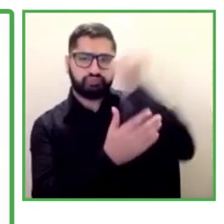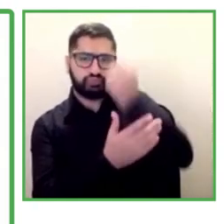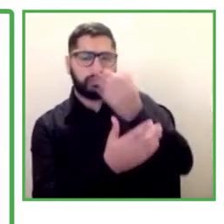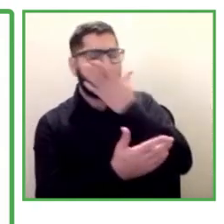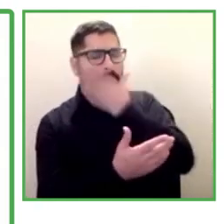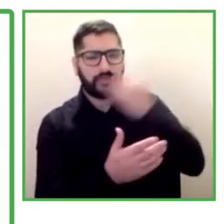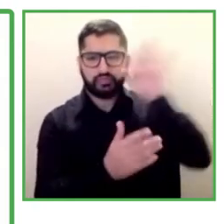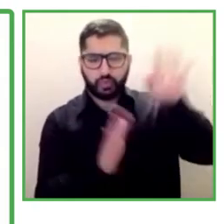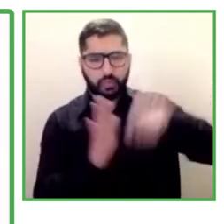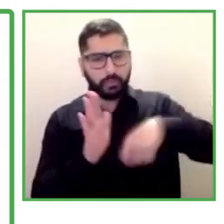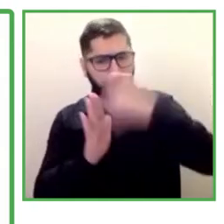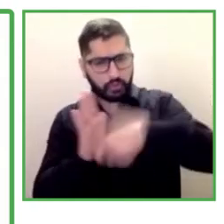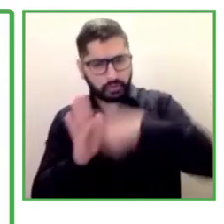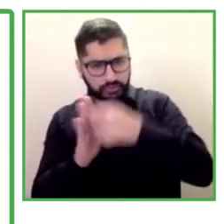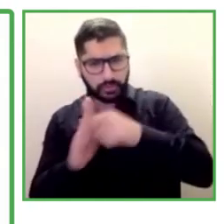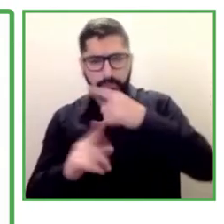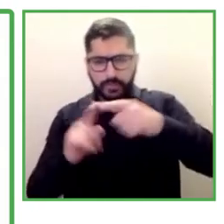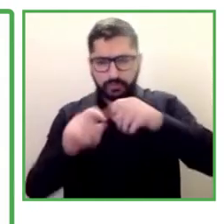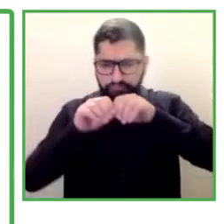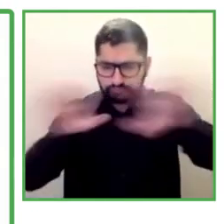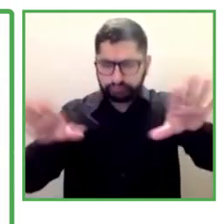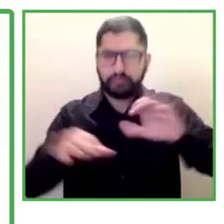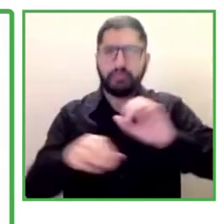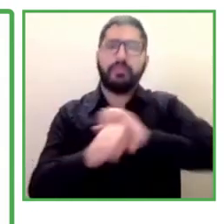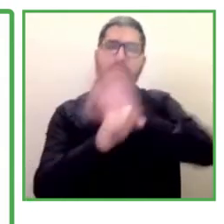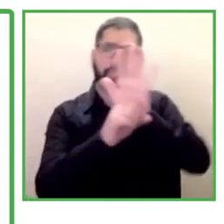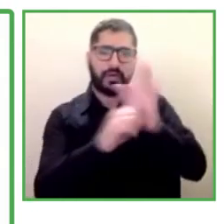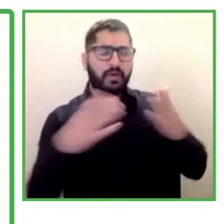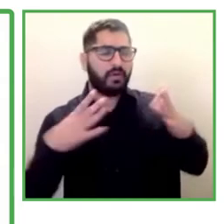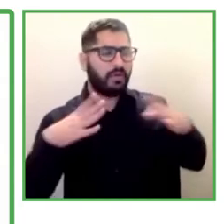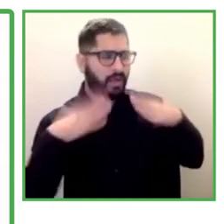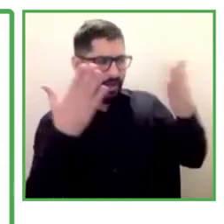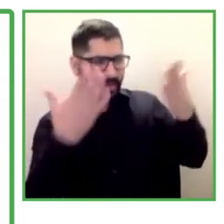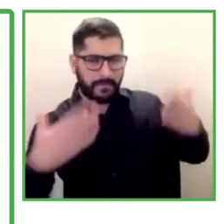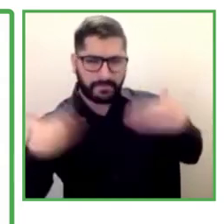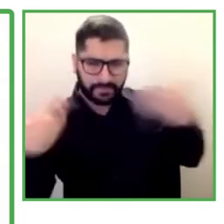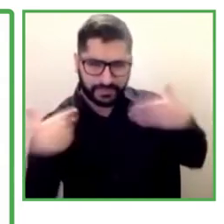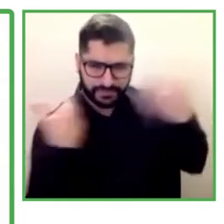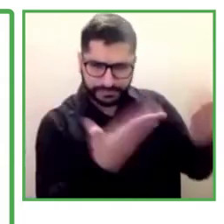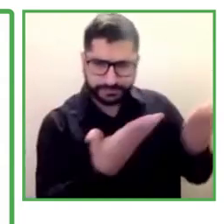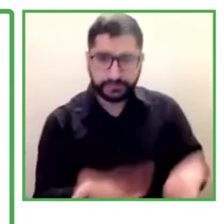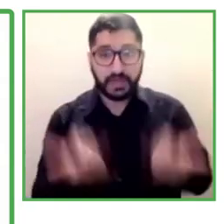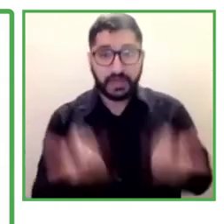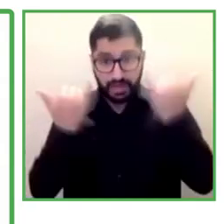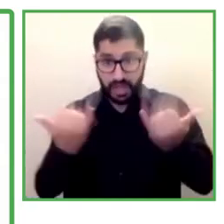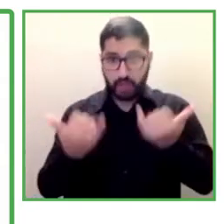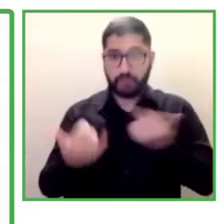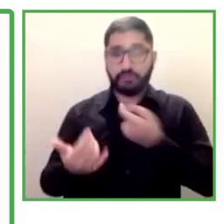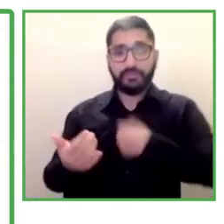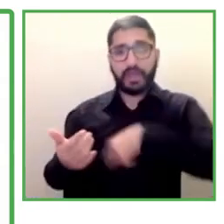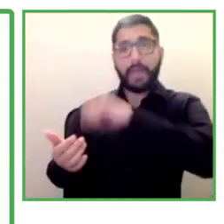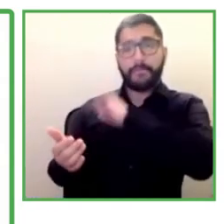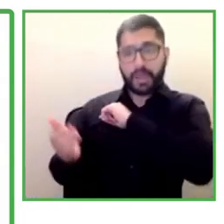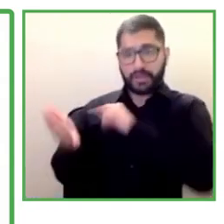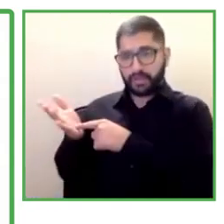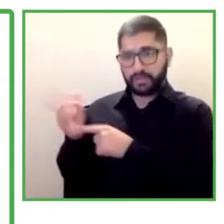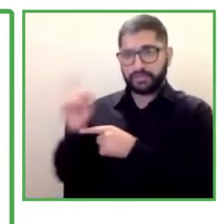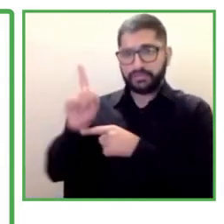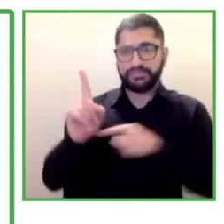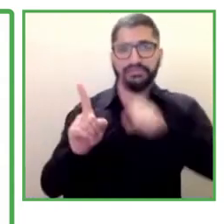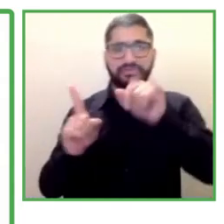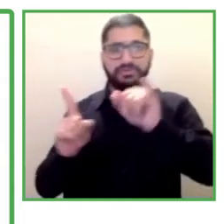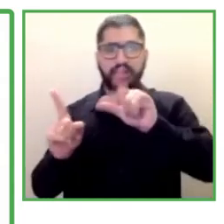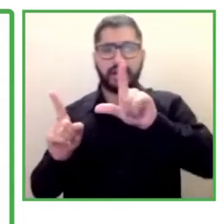midst of the pandemic. So congratulations. Congratulations. Now we're going to go to Spain. And with us we have Silvia Muñoz.